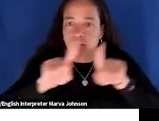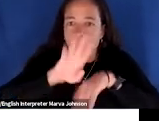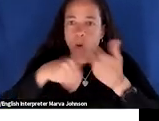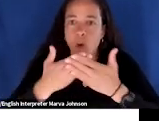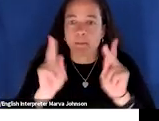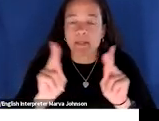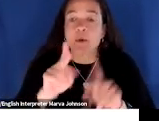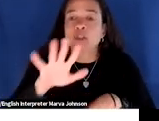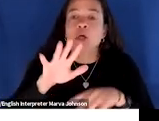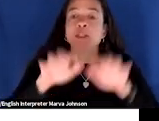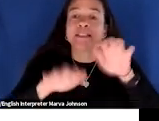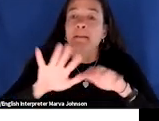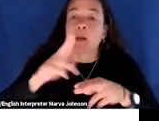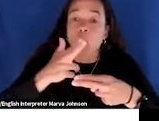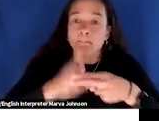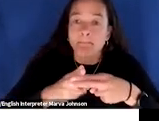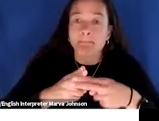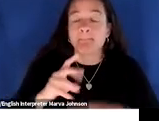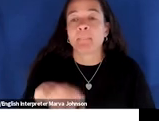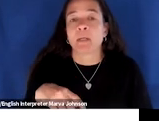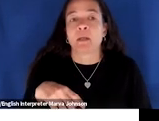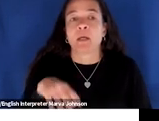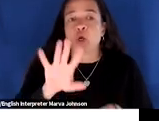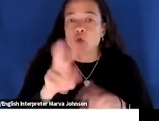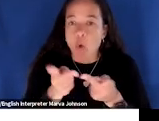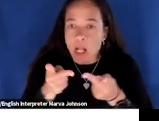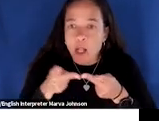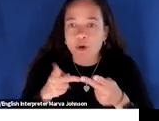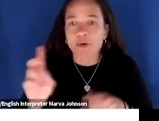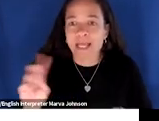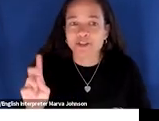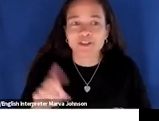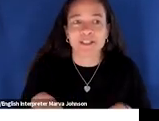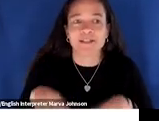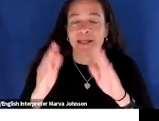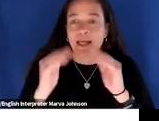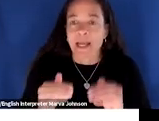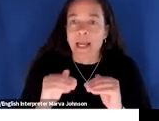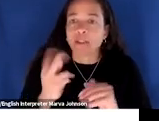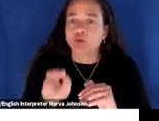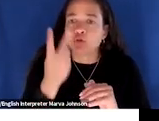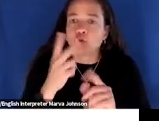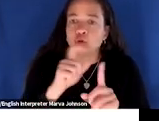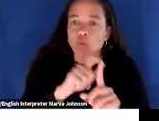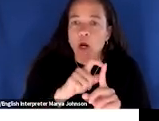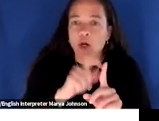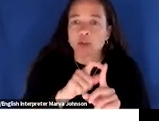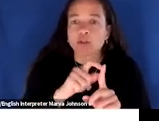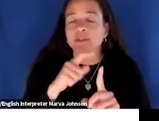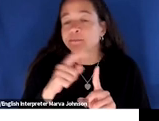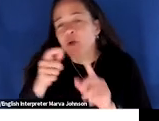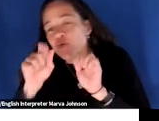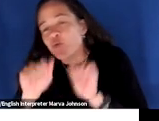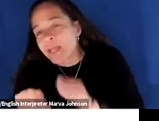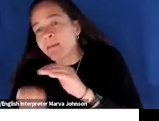where you're at not just where you're working but specifically where you located at the moment and then in two words you can use five if you need to twos easier how